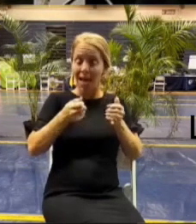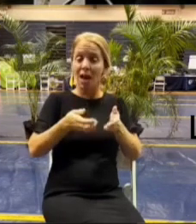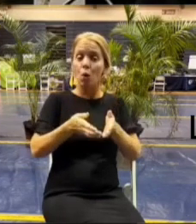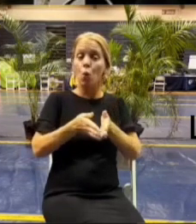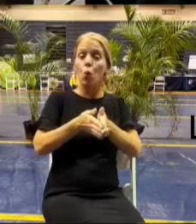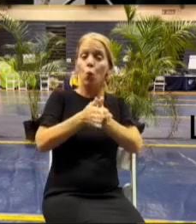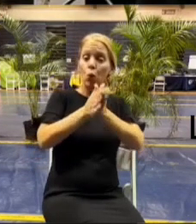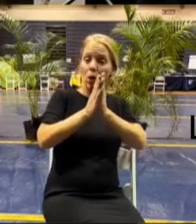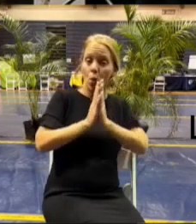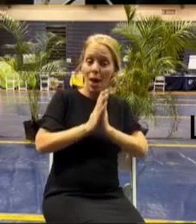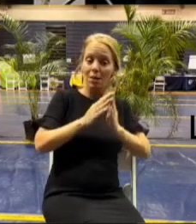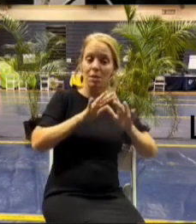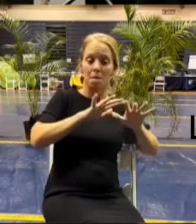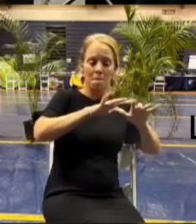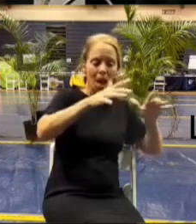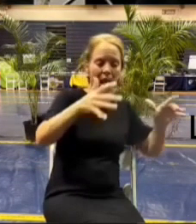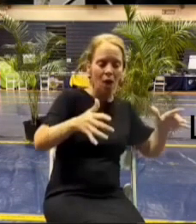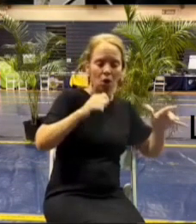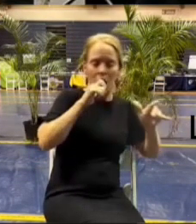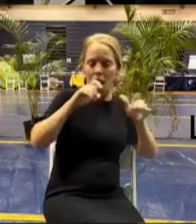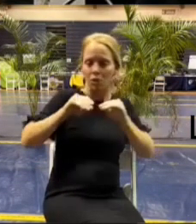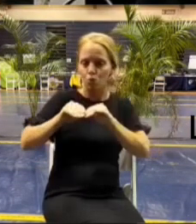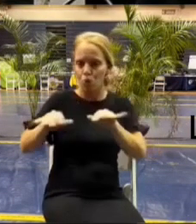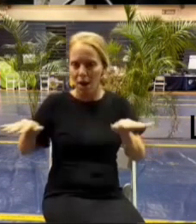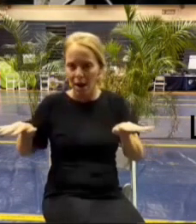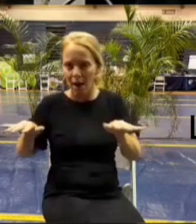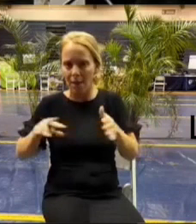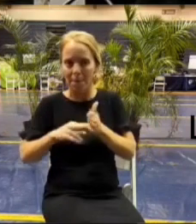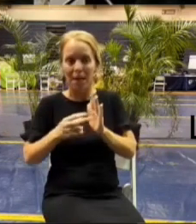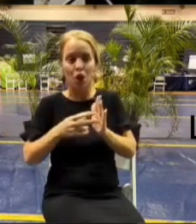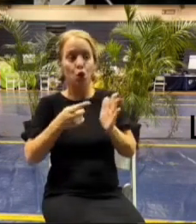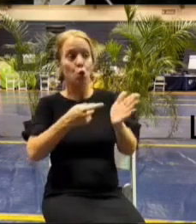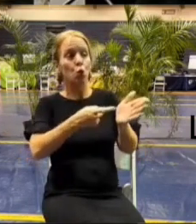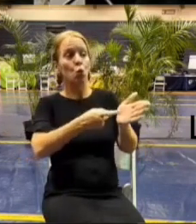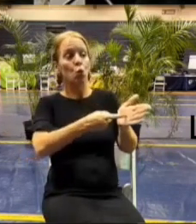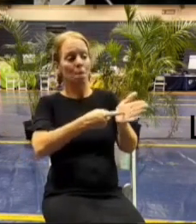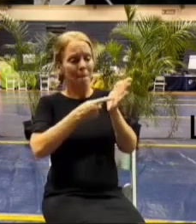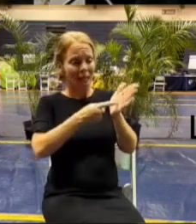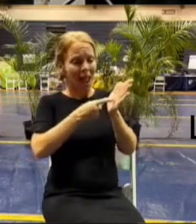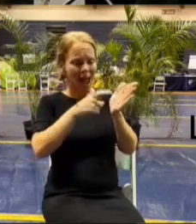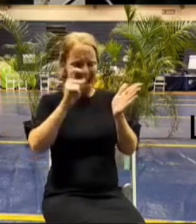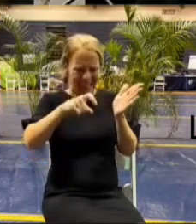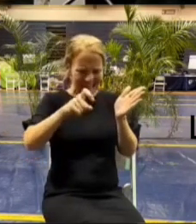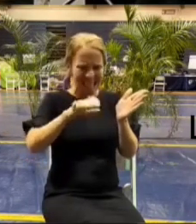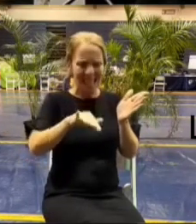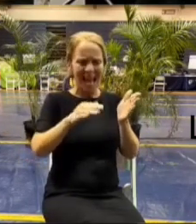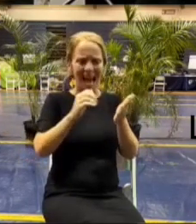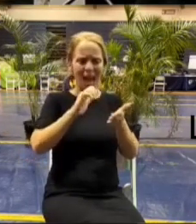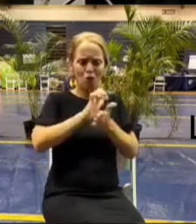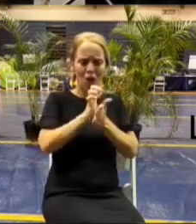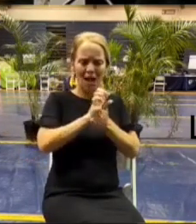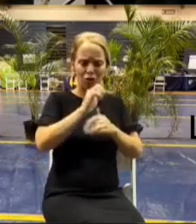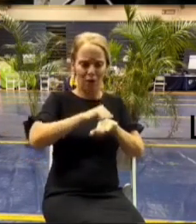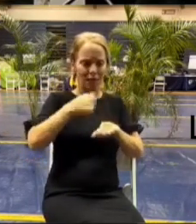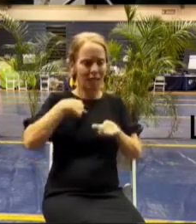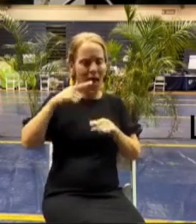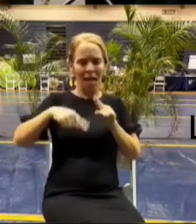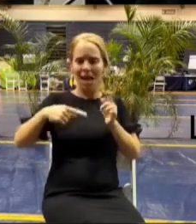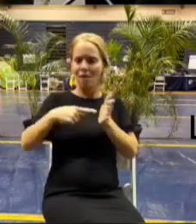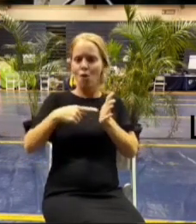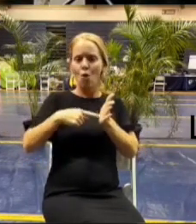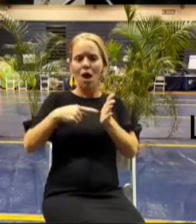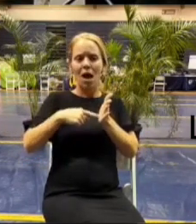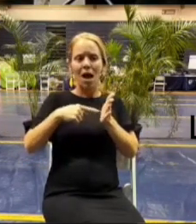property instead of spreading it if it has mandated that they have to put their gravel on my property because i cannot afford i am